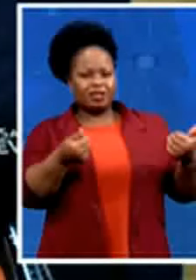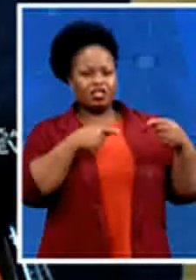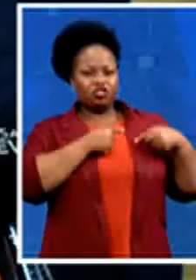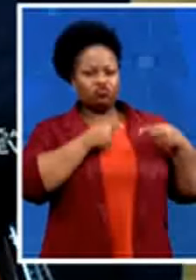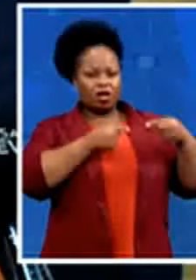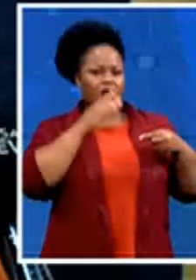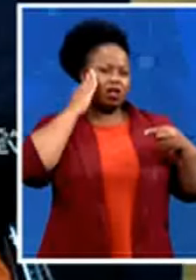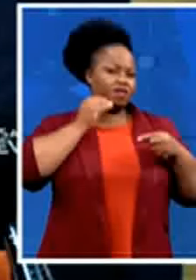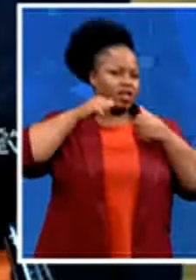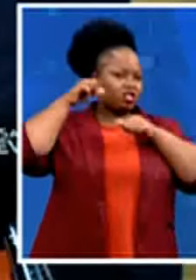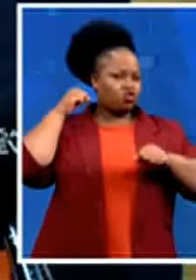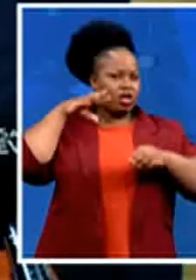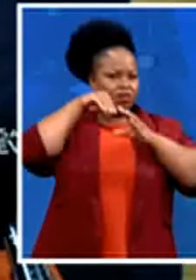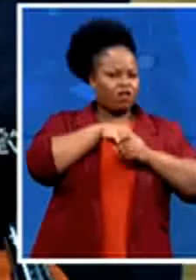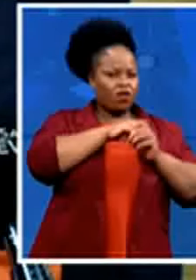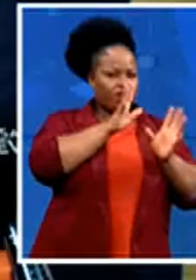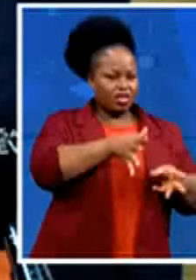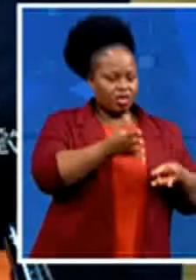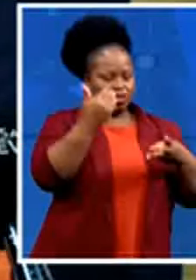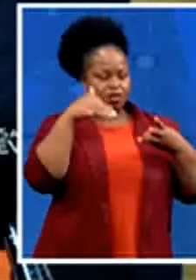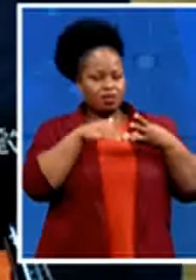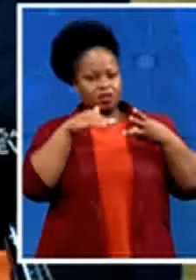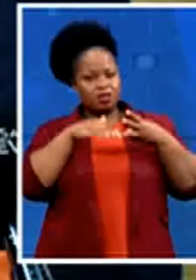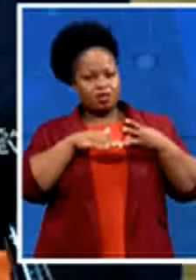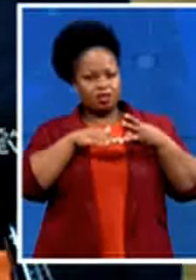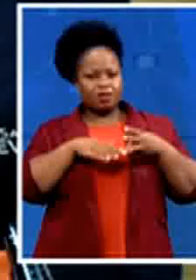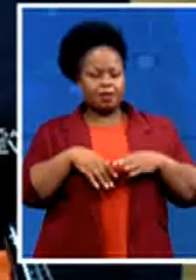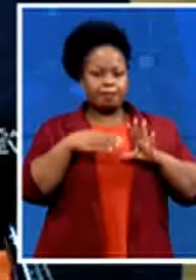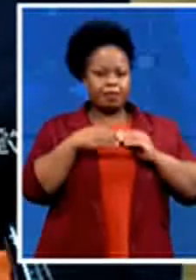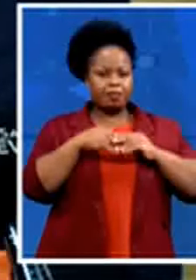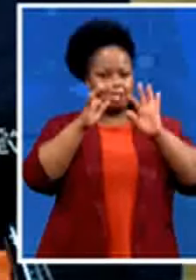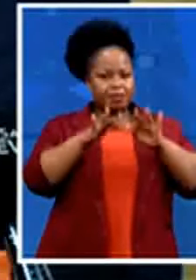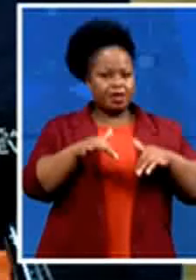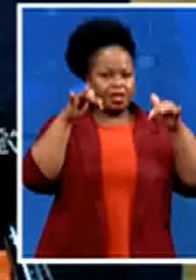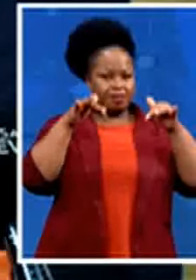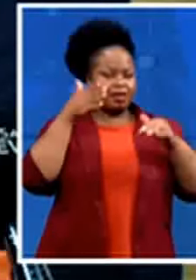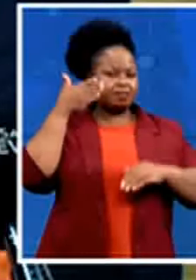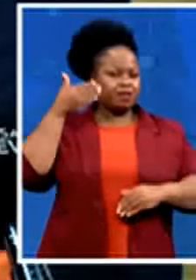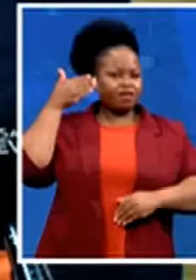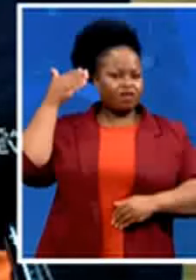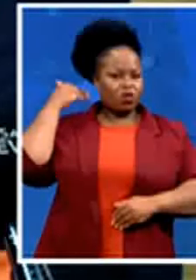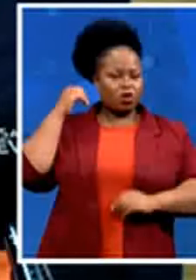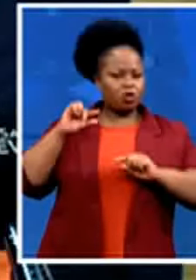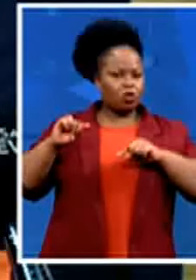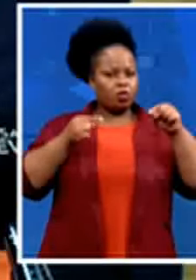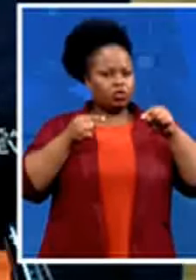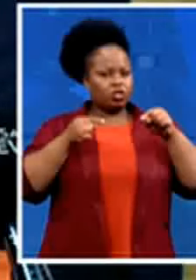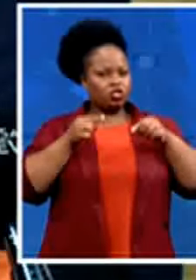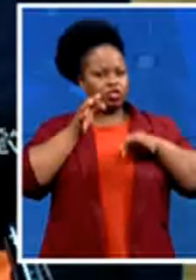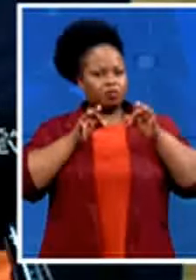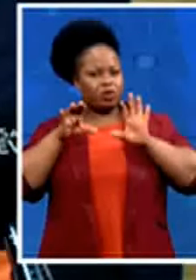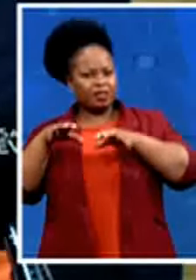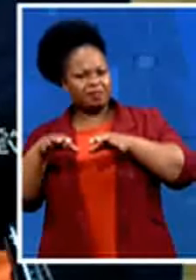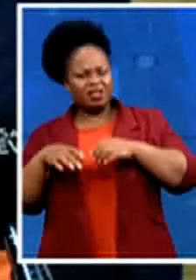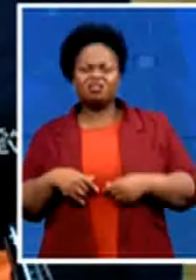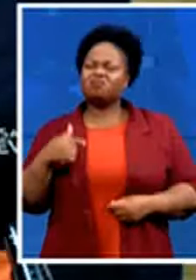to being a member of parliament and the opposition branches and i'm very privileged to have